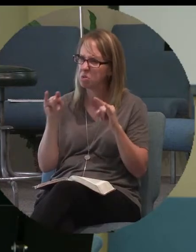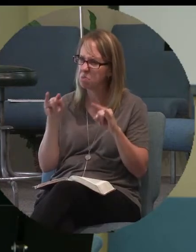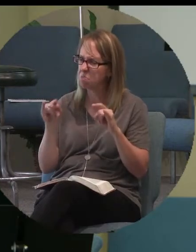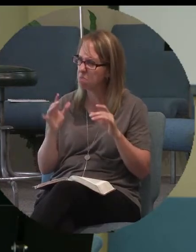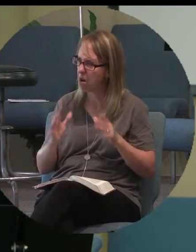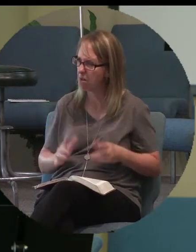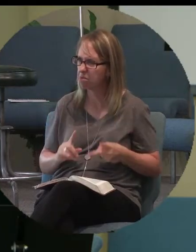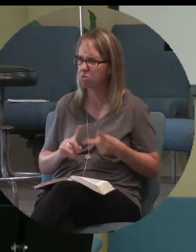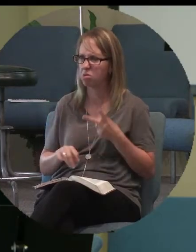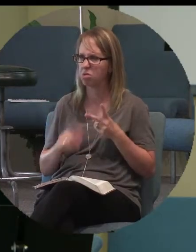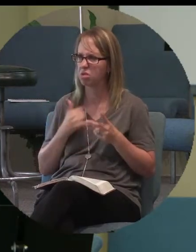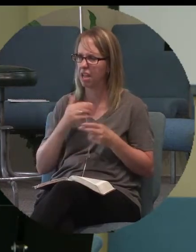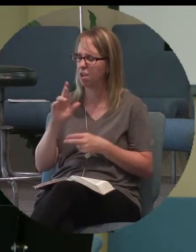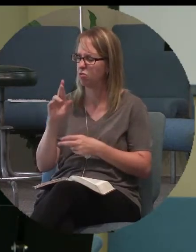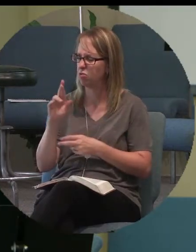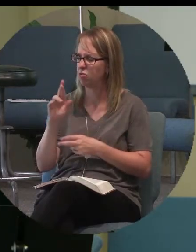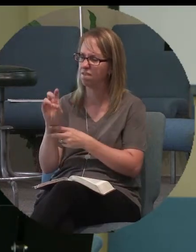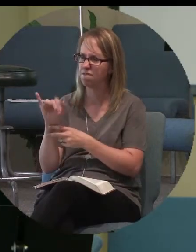and there's revilers